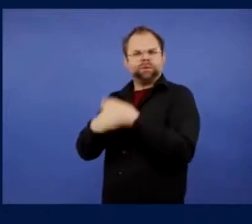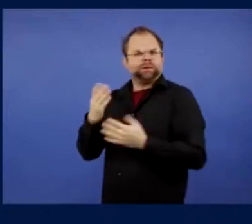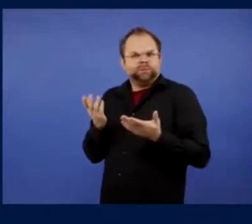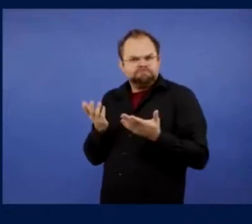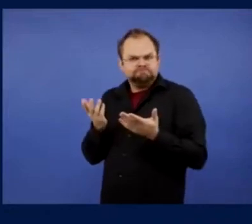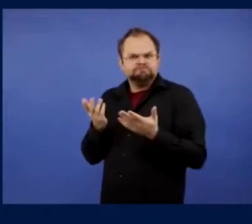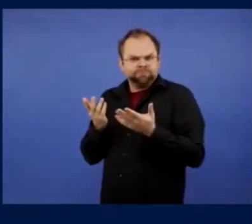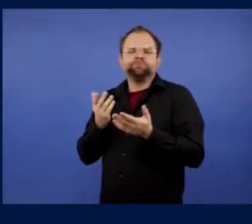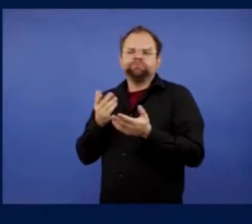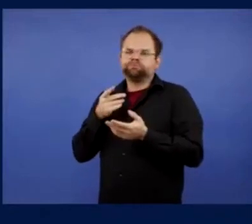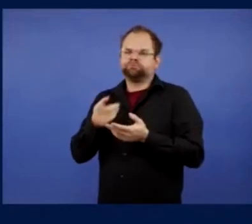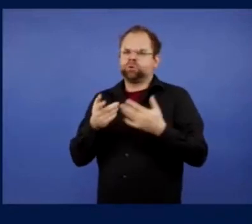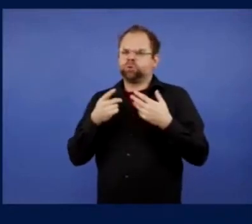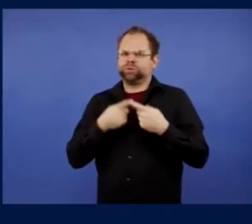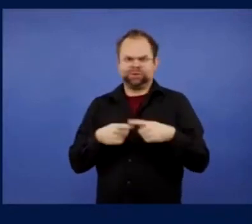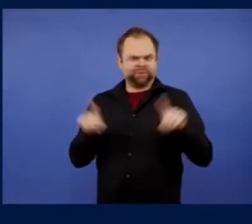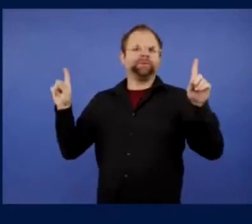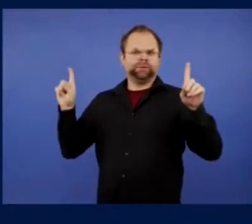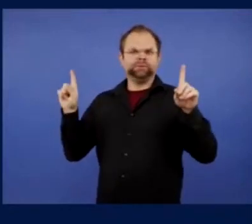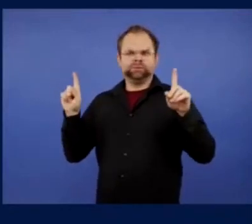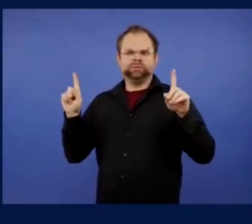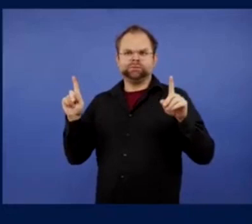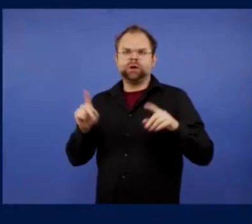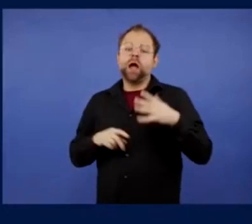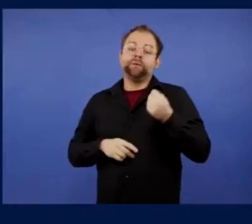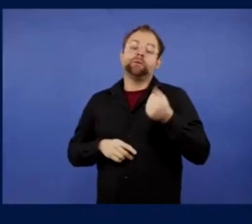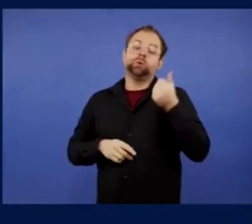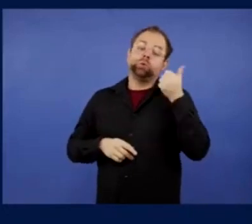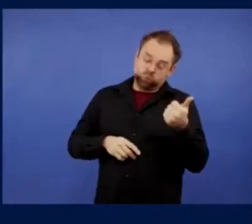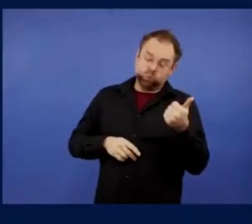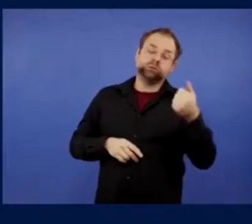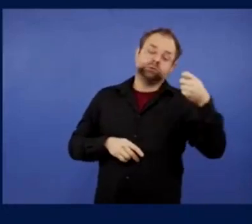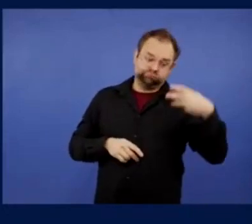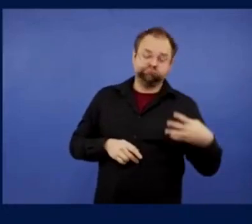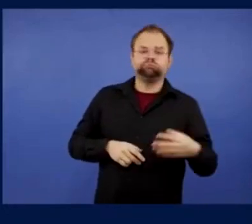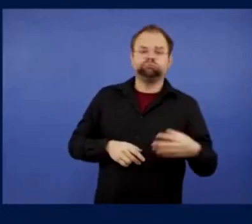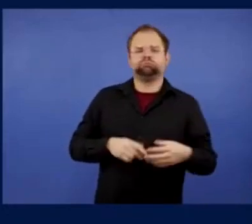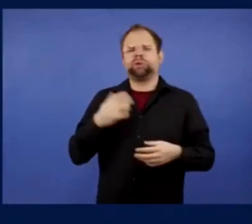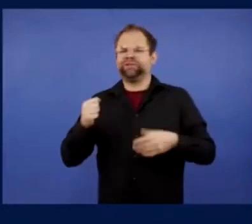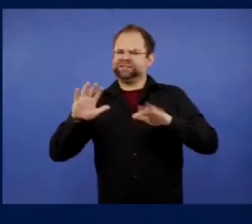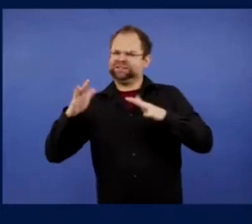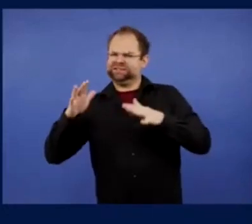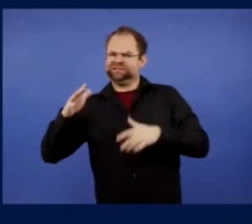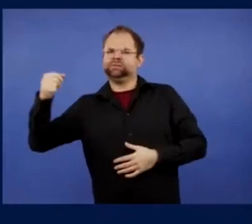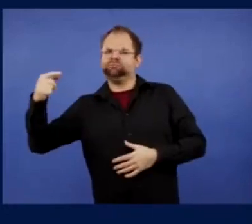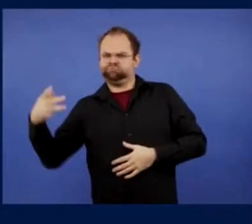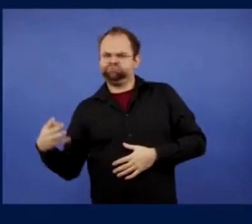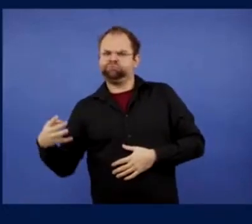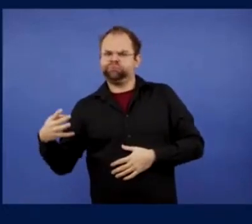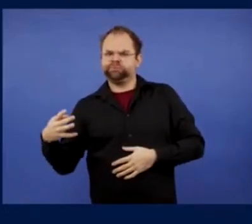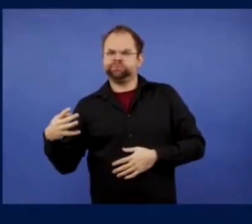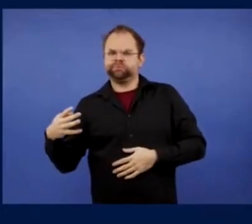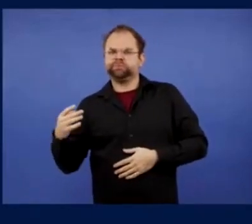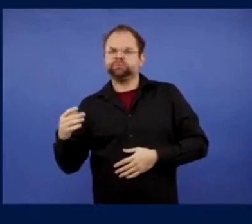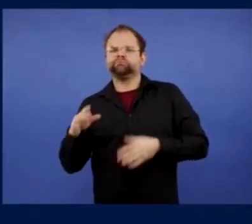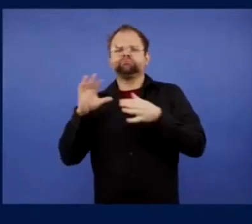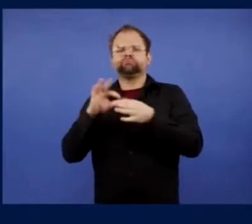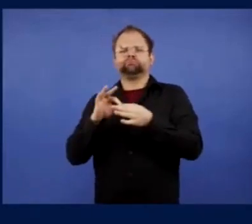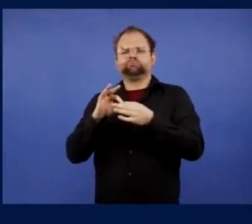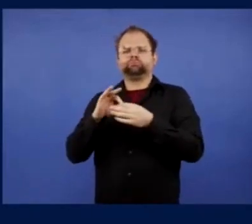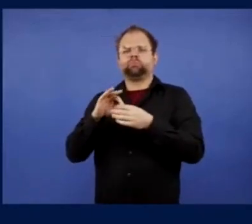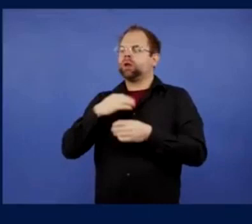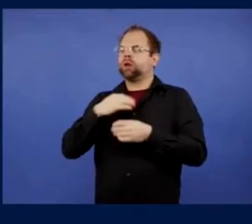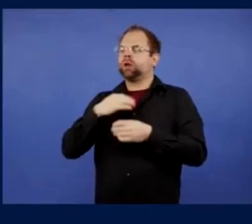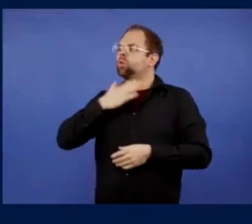and I think since 1994 I've only sat with my own supporters on five times.